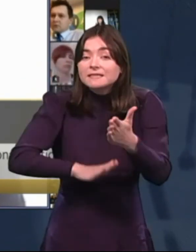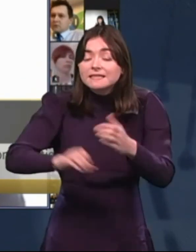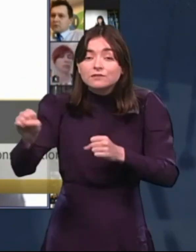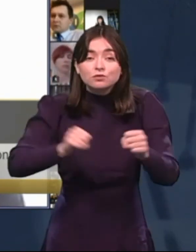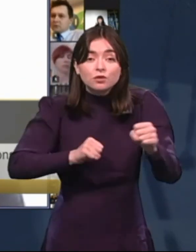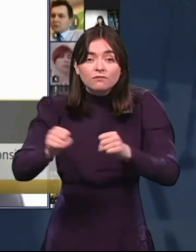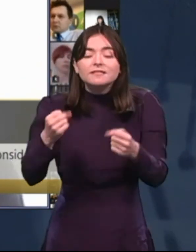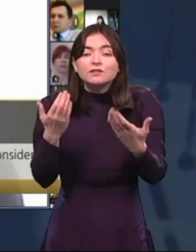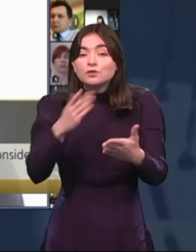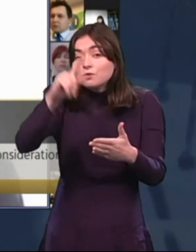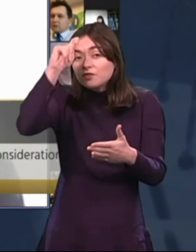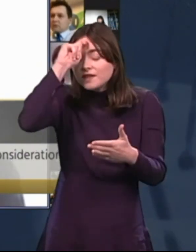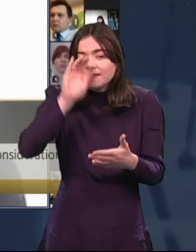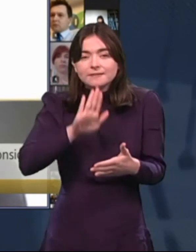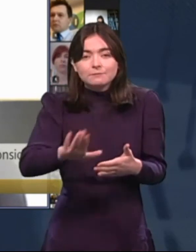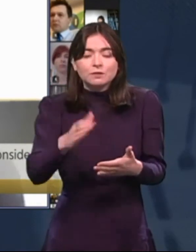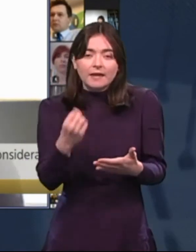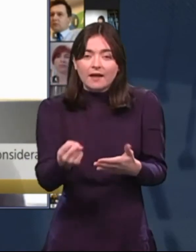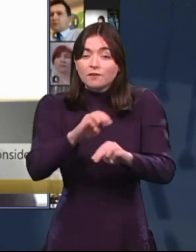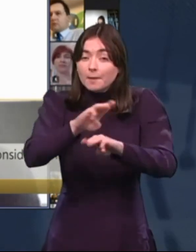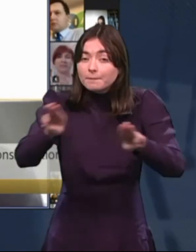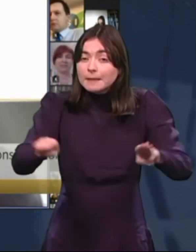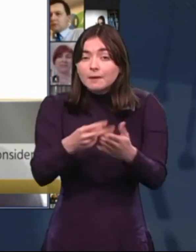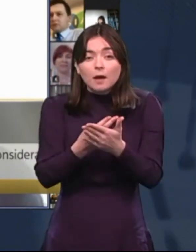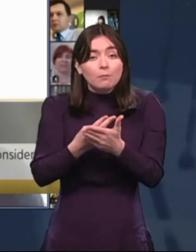essential. I really, people are burnt out.